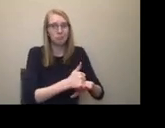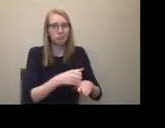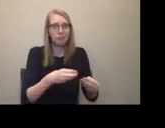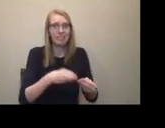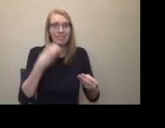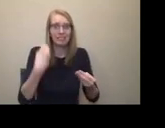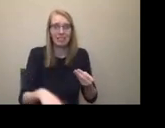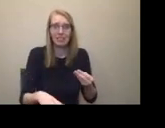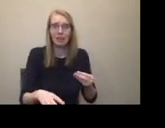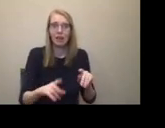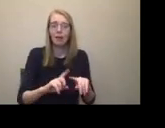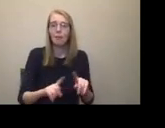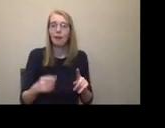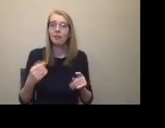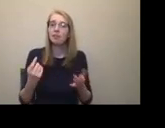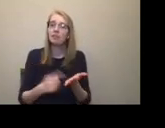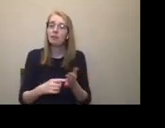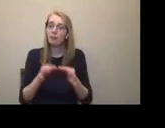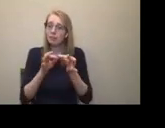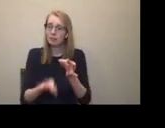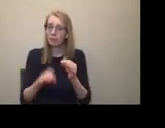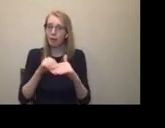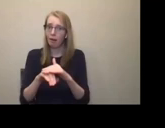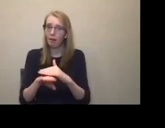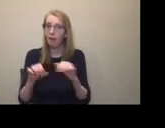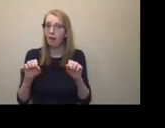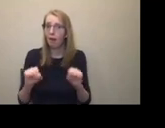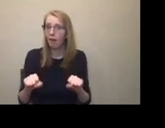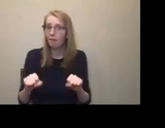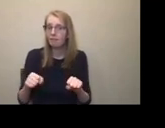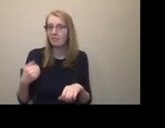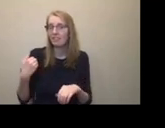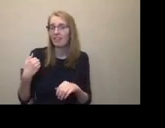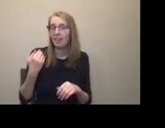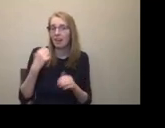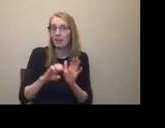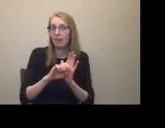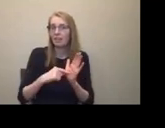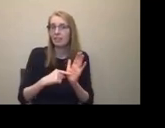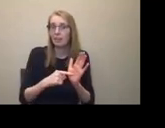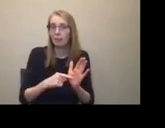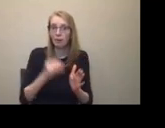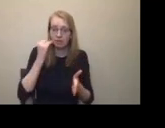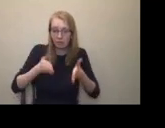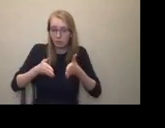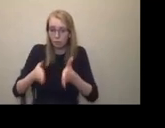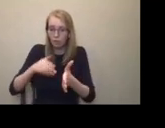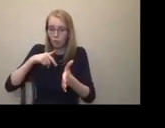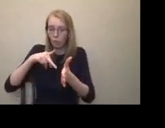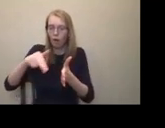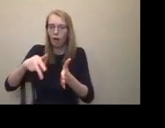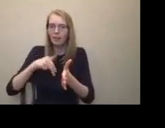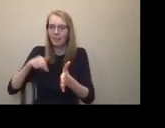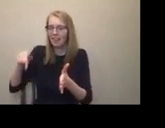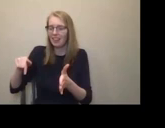the street that when you're waiting, those are spoken descriptors for the blind to know when it's safe to cross the street or not. So you can have things like